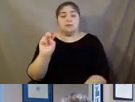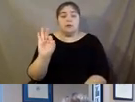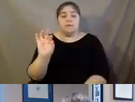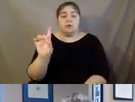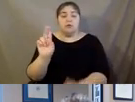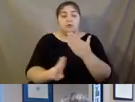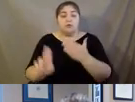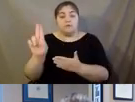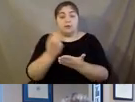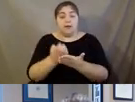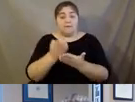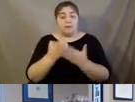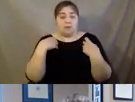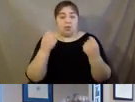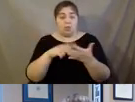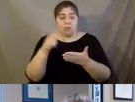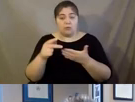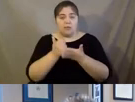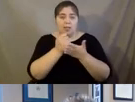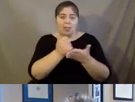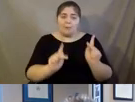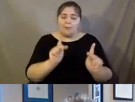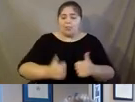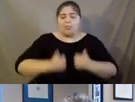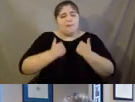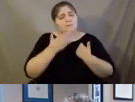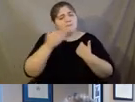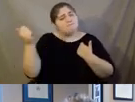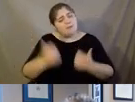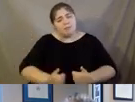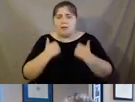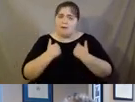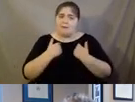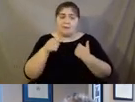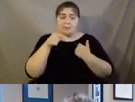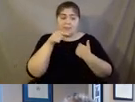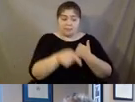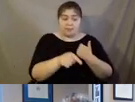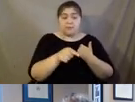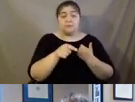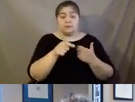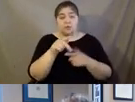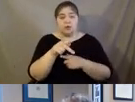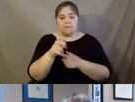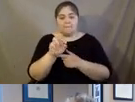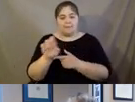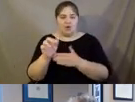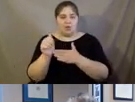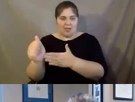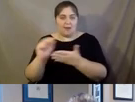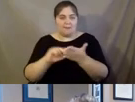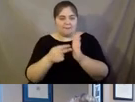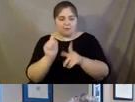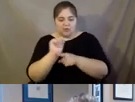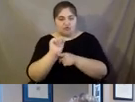to help people live their best lives. These are classes that are peer led. So we train folks in the community to take these